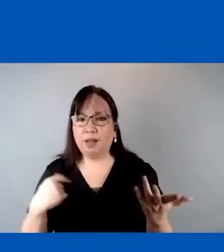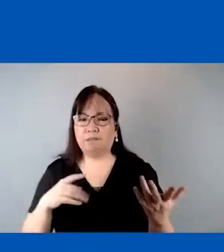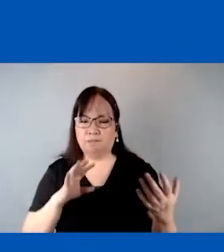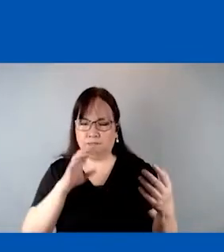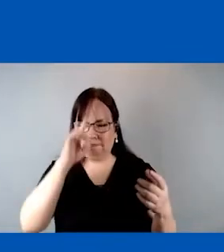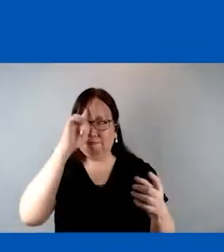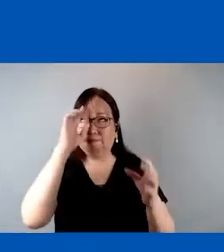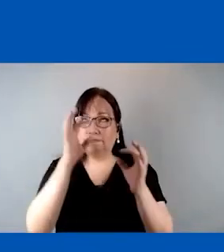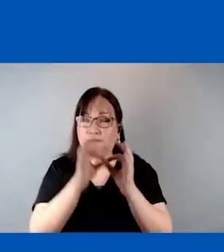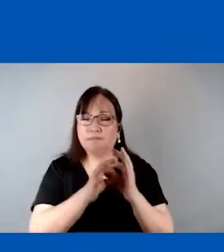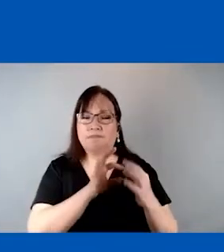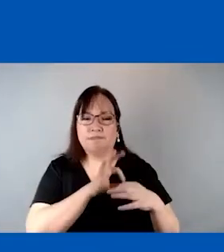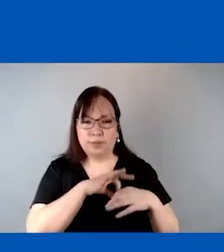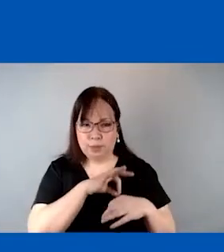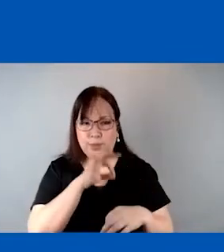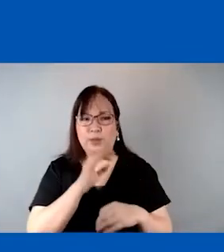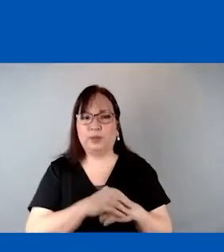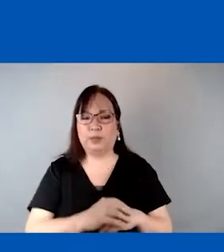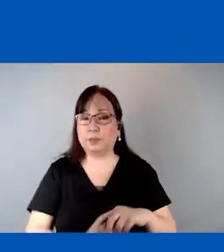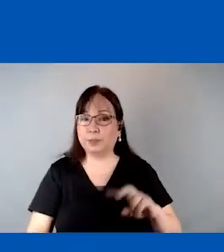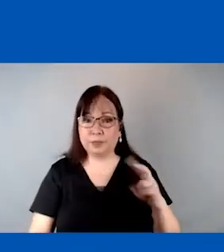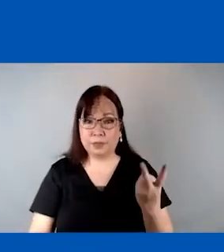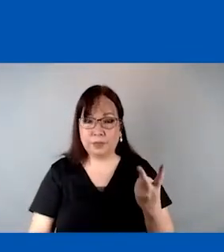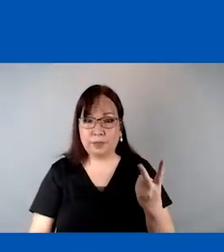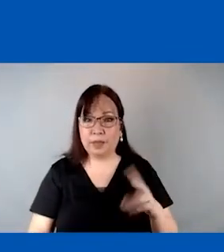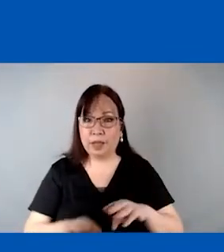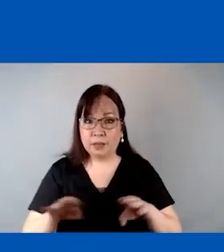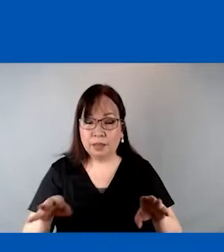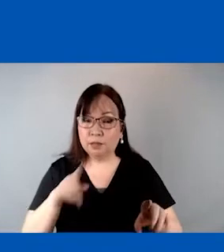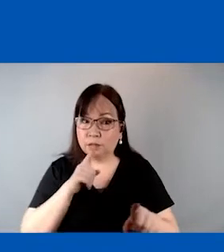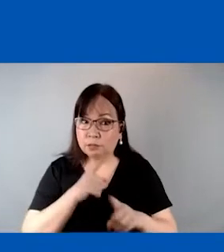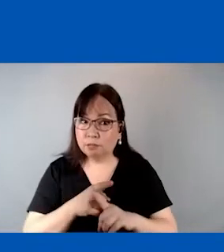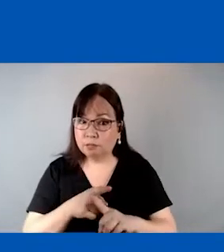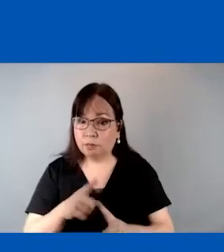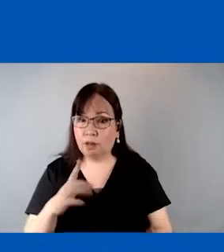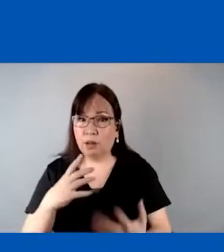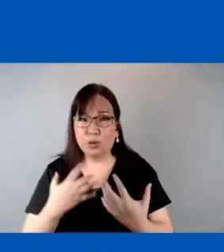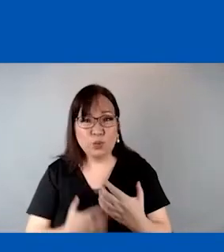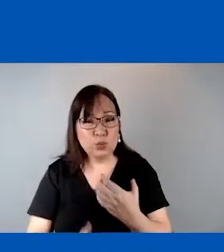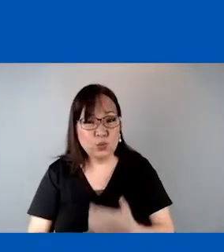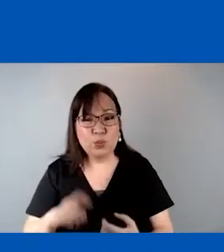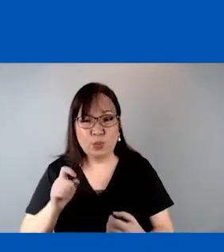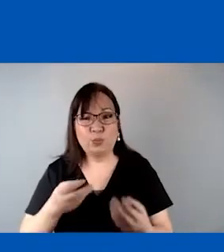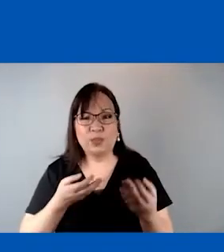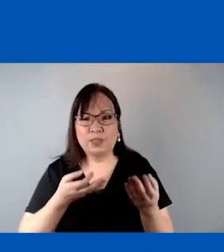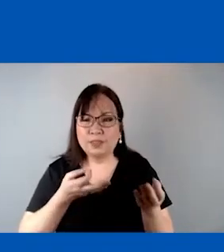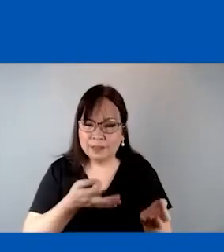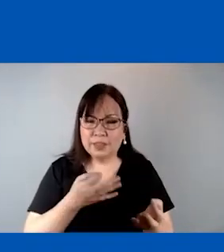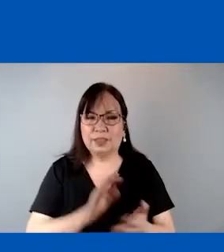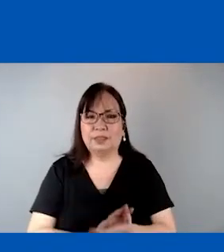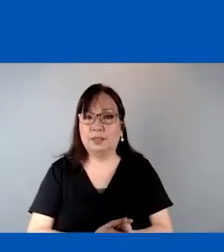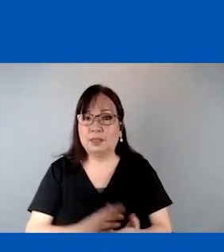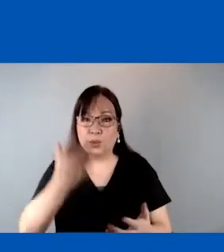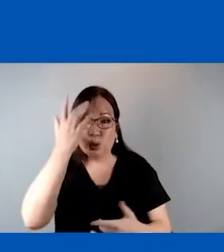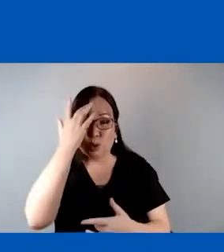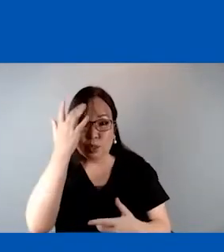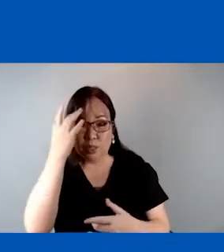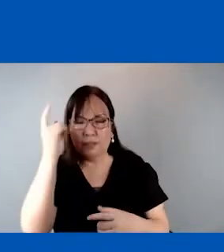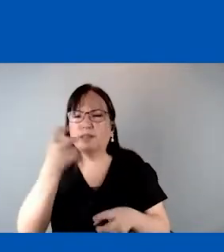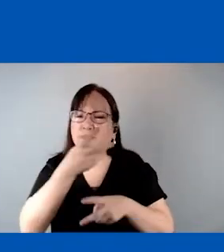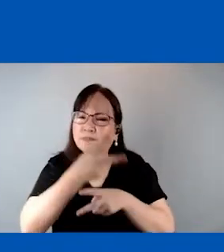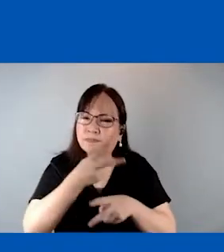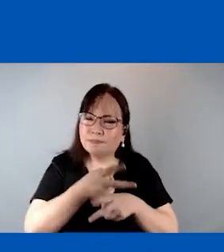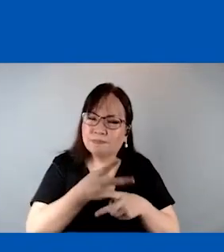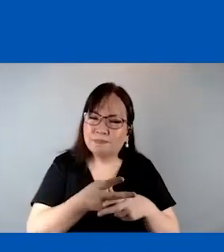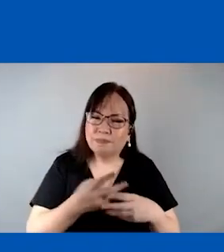and spiritually. Second, the child that is hungry must be fed. The child that is sick must be